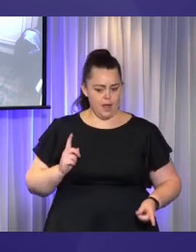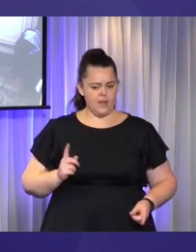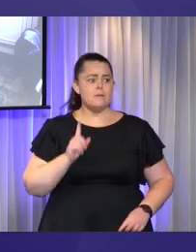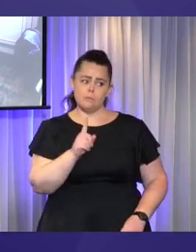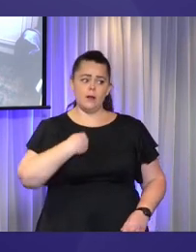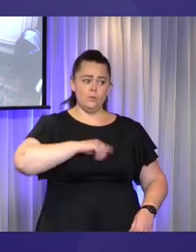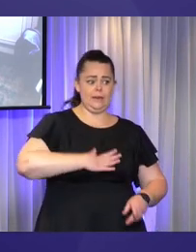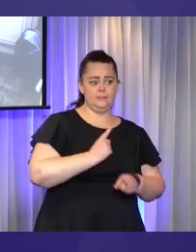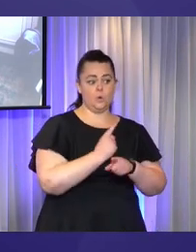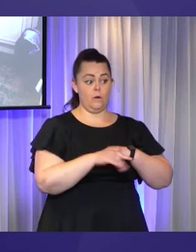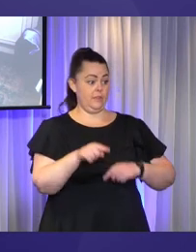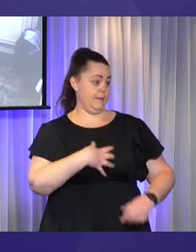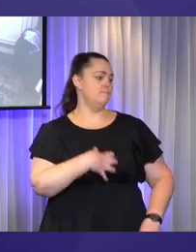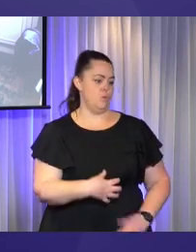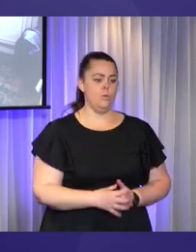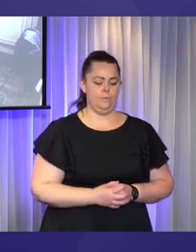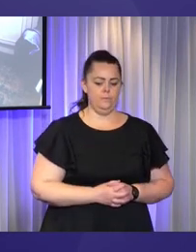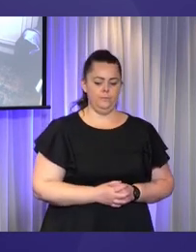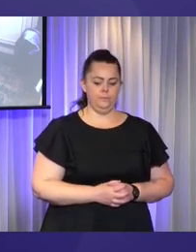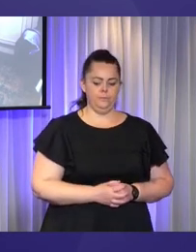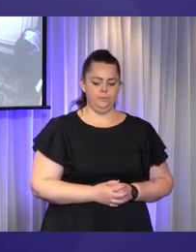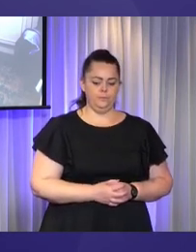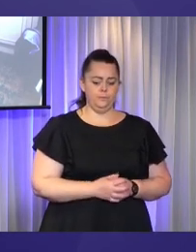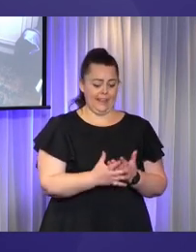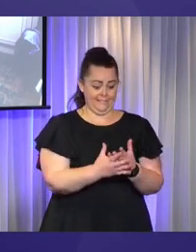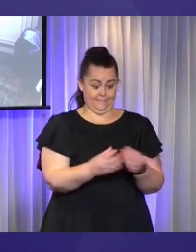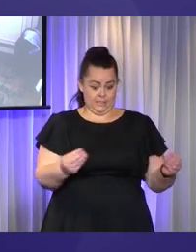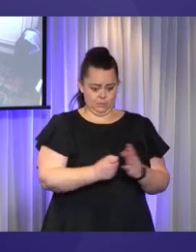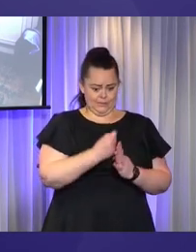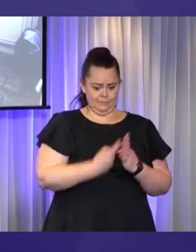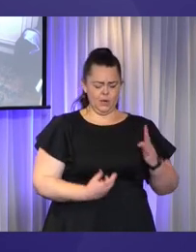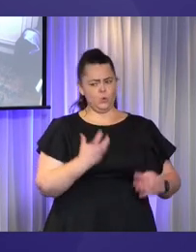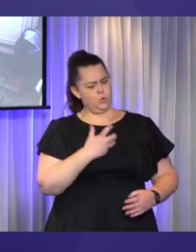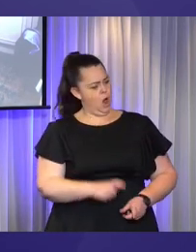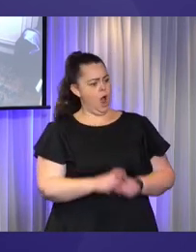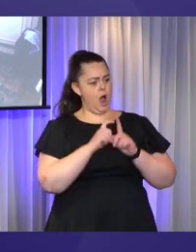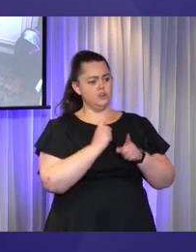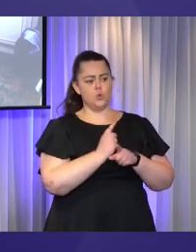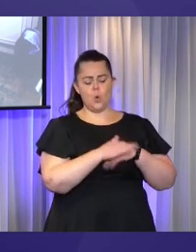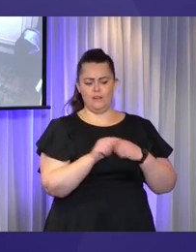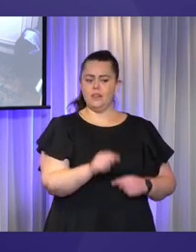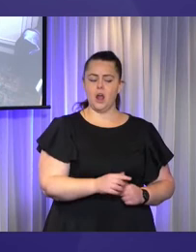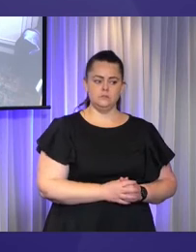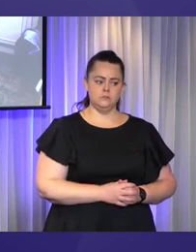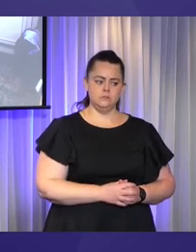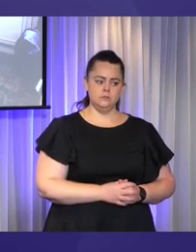think so invisible disability, it's hard to talk about. It's very hard to talk about. It's not so obvious.